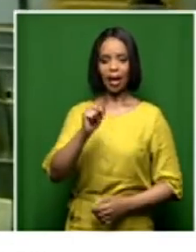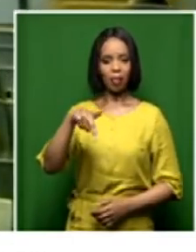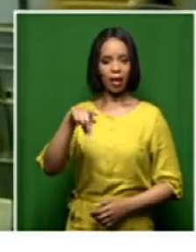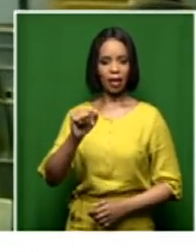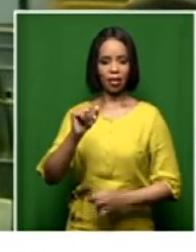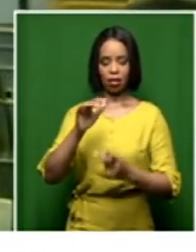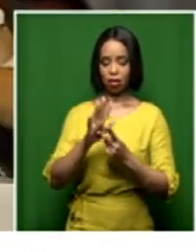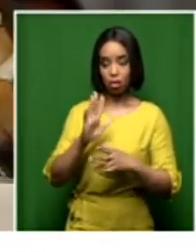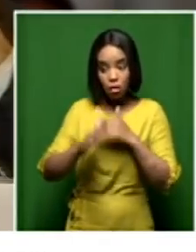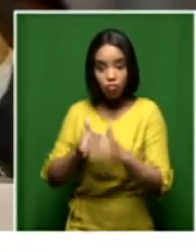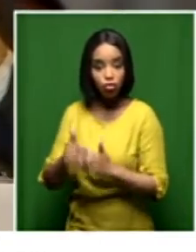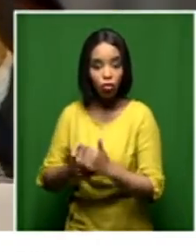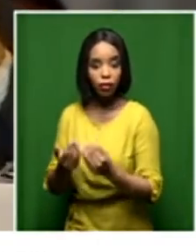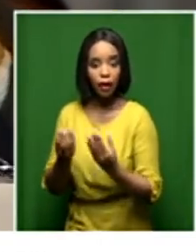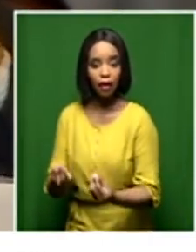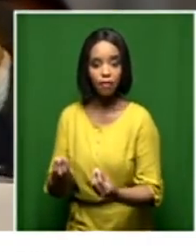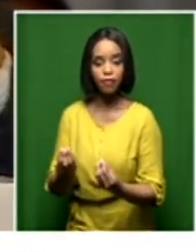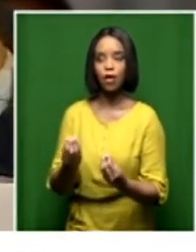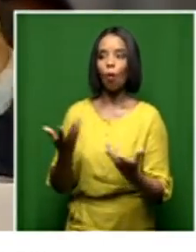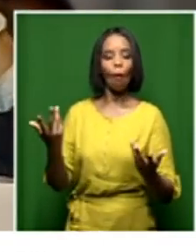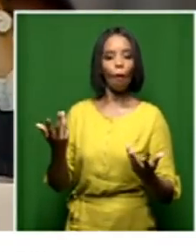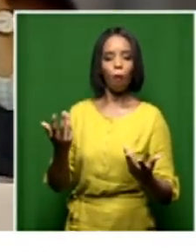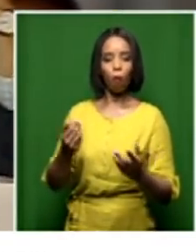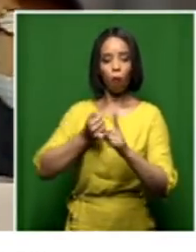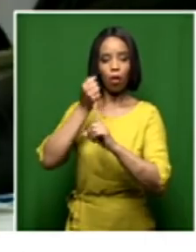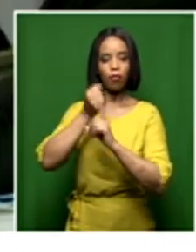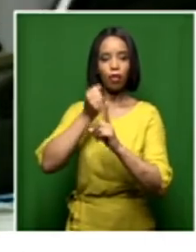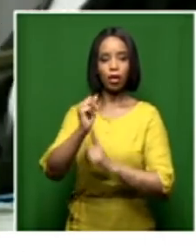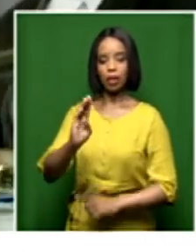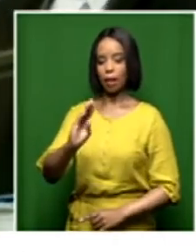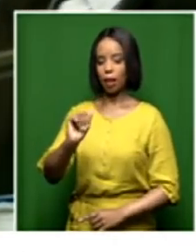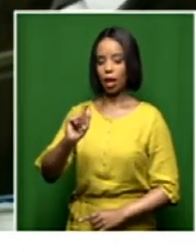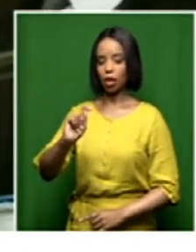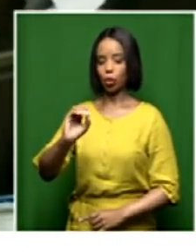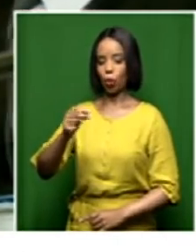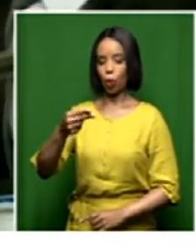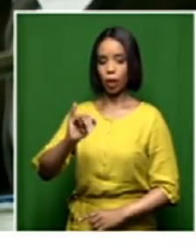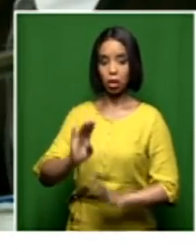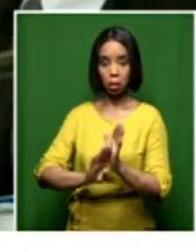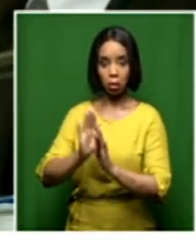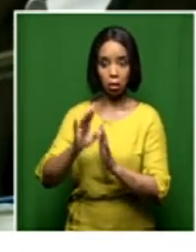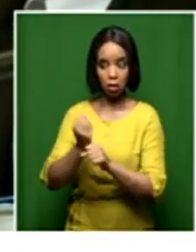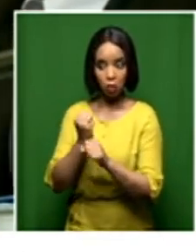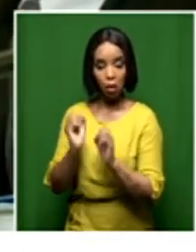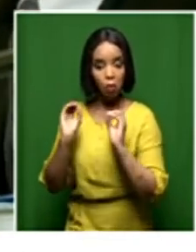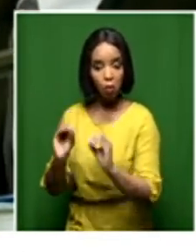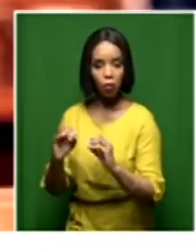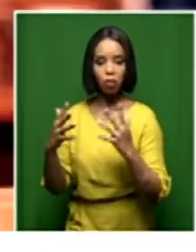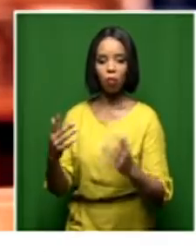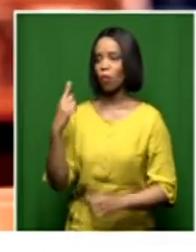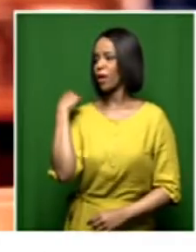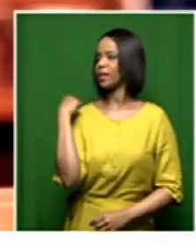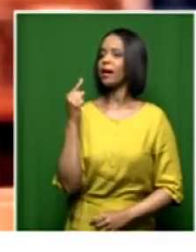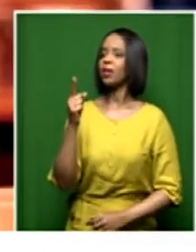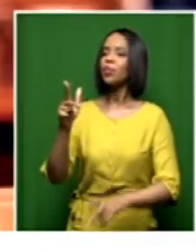progressed under Ms. Bhattoy, or Advocate Bhattoy, should I say, and what you heard yesterday? Is there, isn't there a